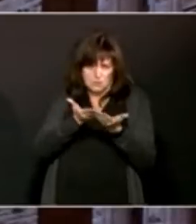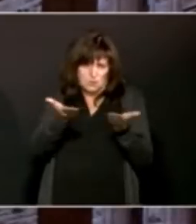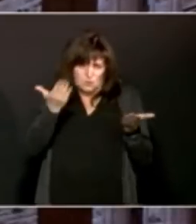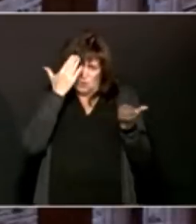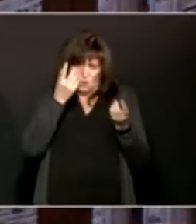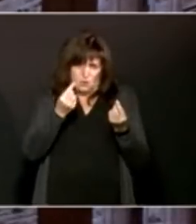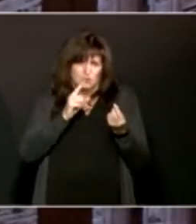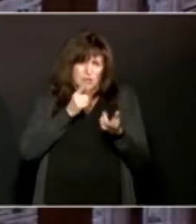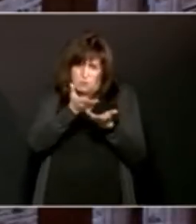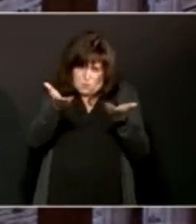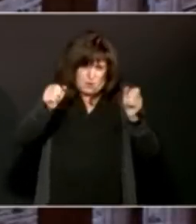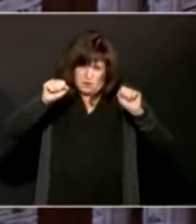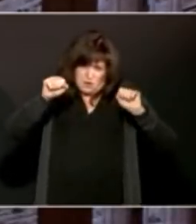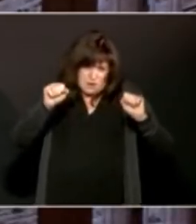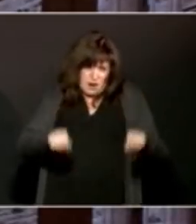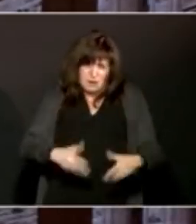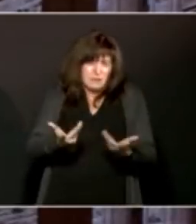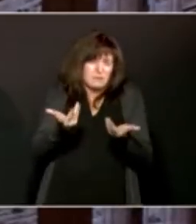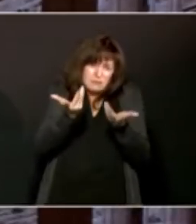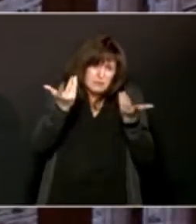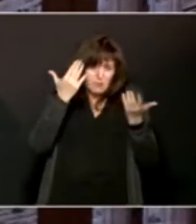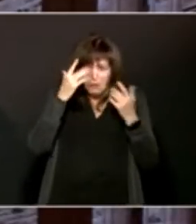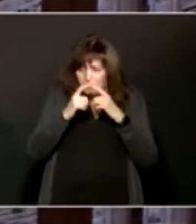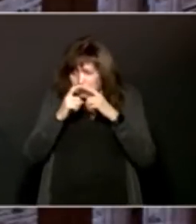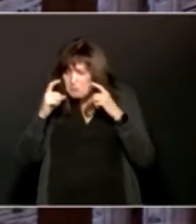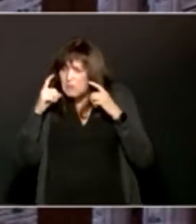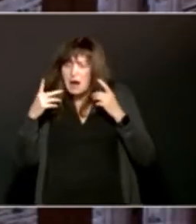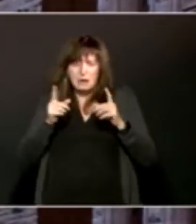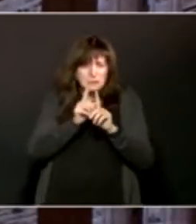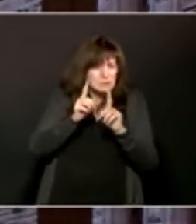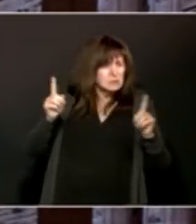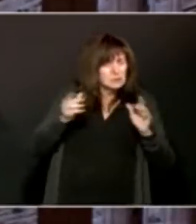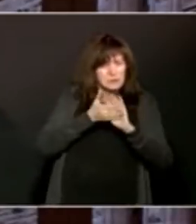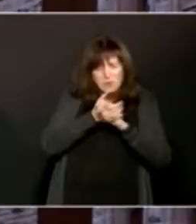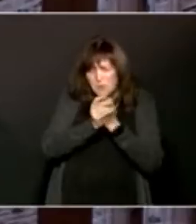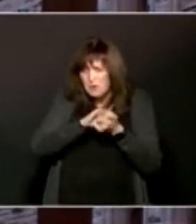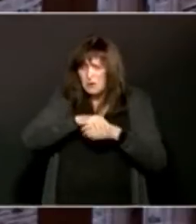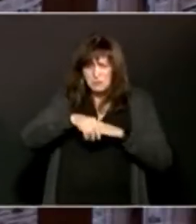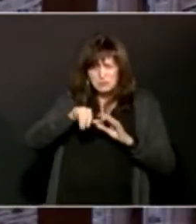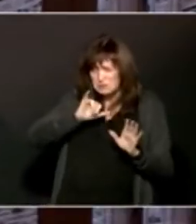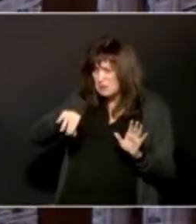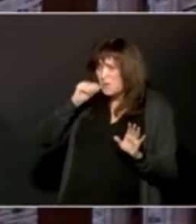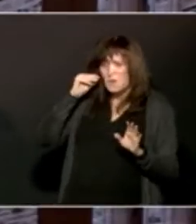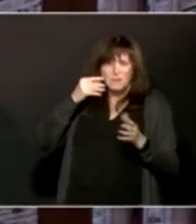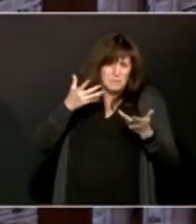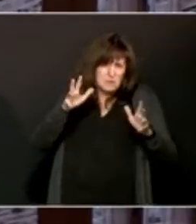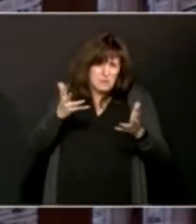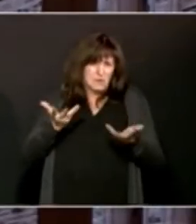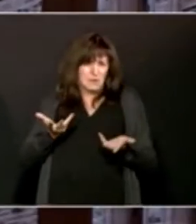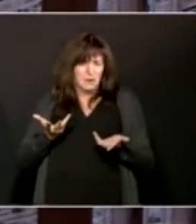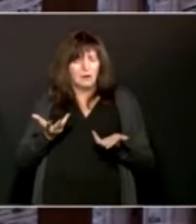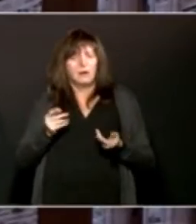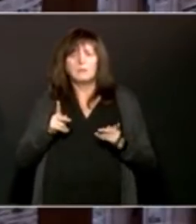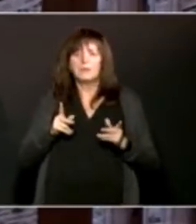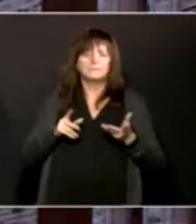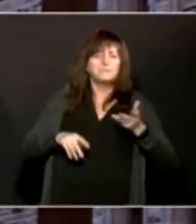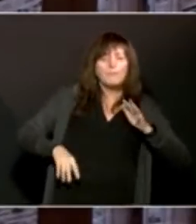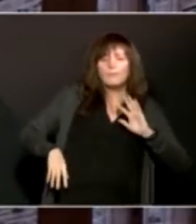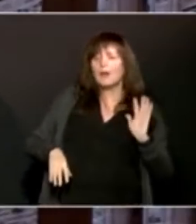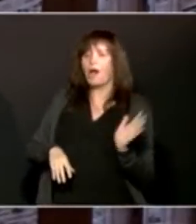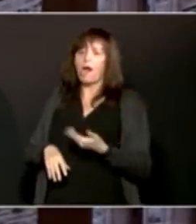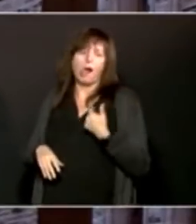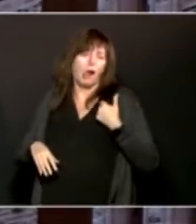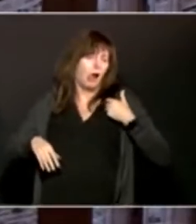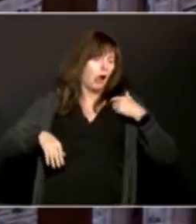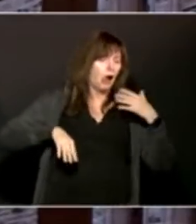And we know you can do it. And it's when people sort of lay those precautions aside and think it's just okay to do this or do that.